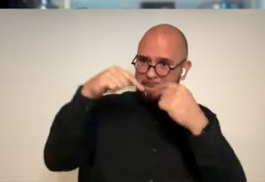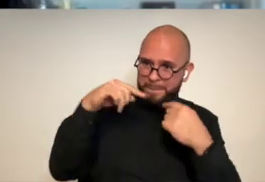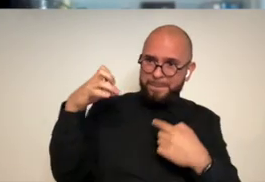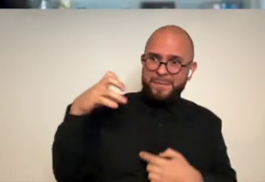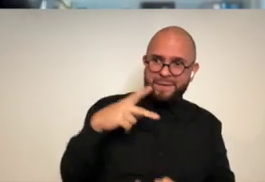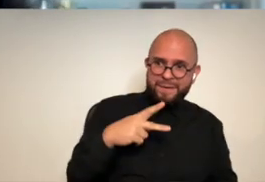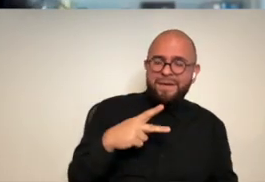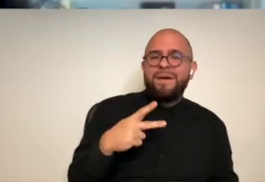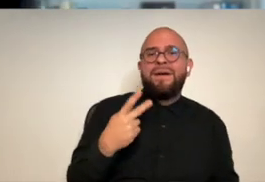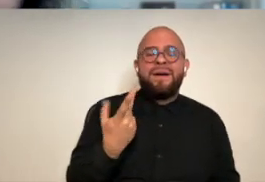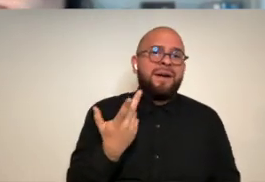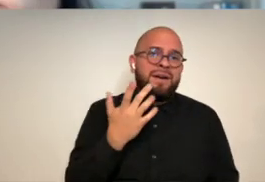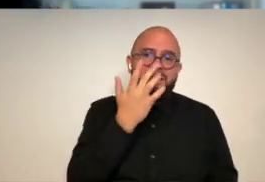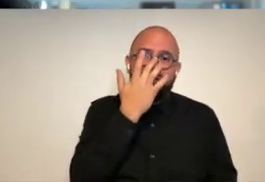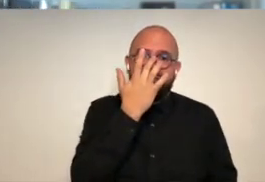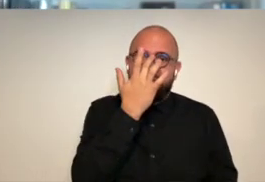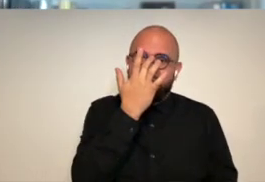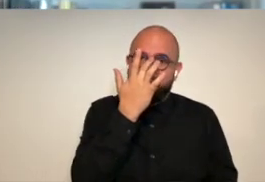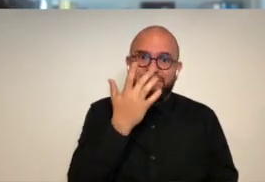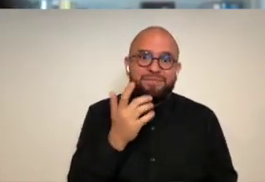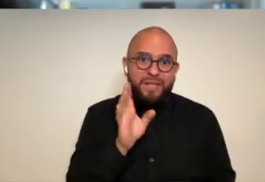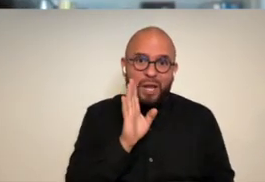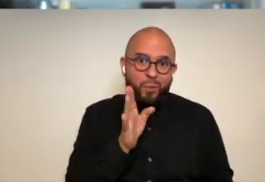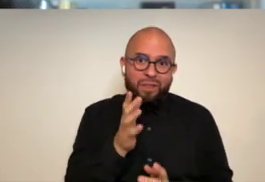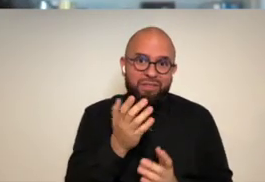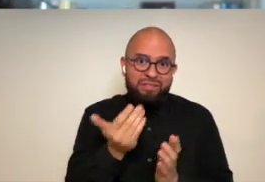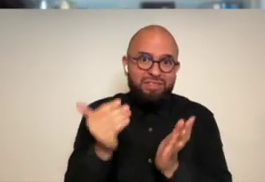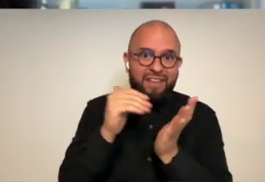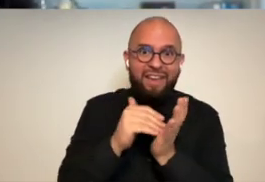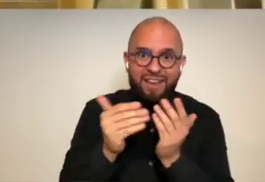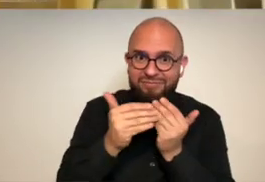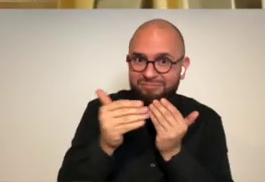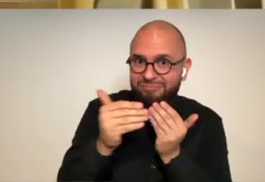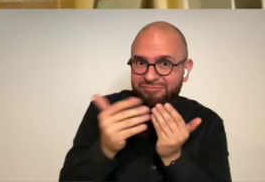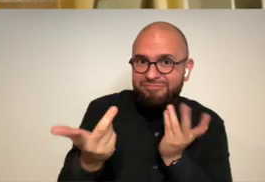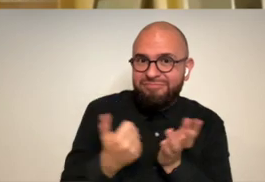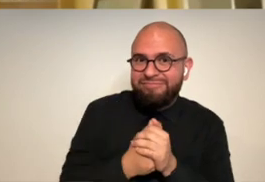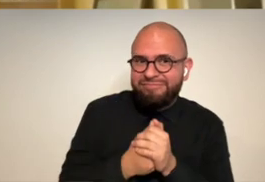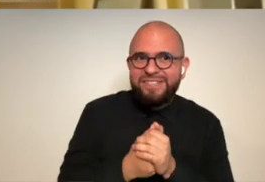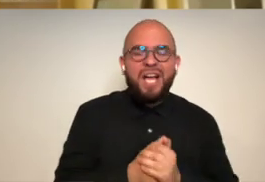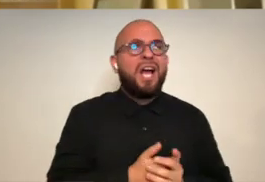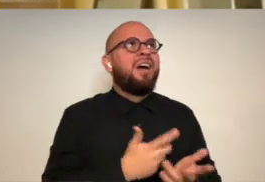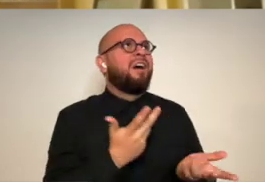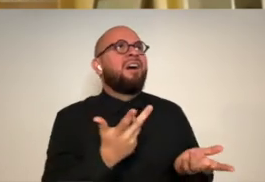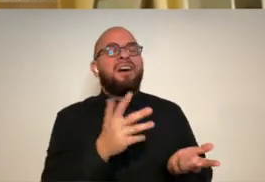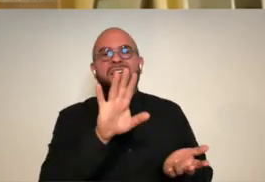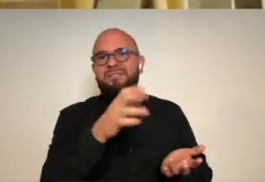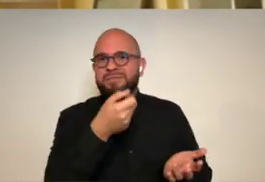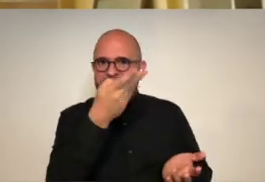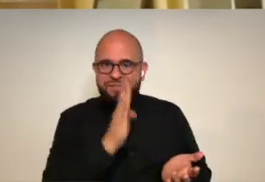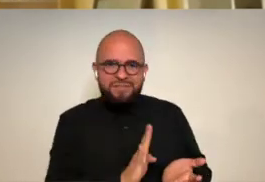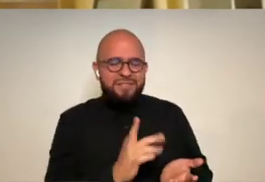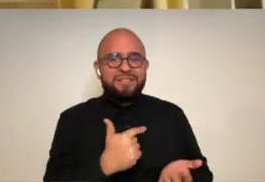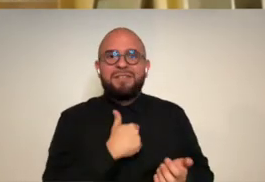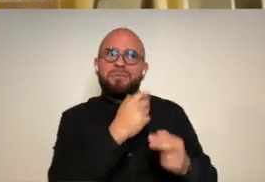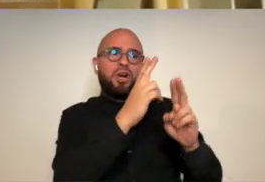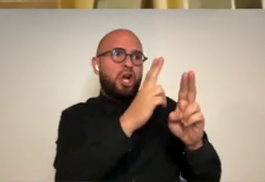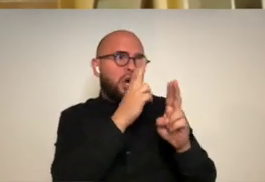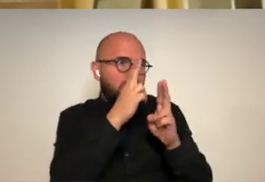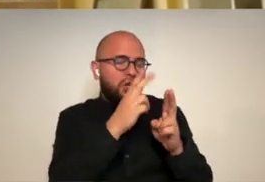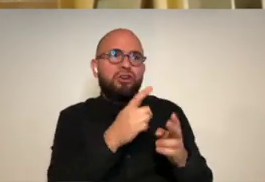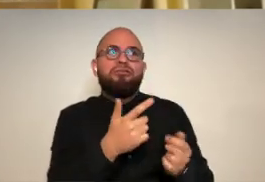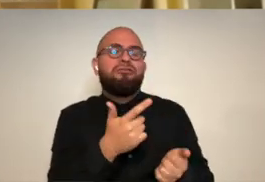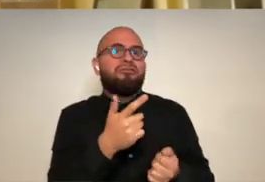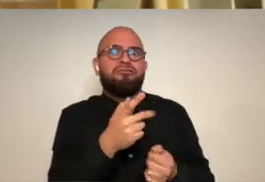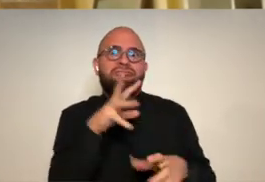it i'm really glad you're able to come on back and um we'll do it again sometime oh my gosh i'm spreading